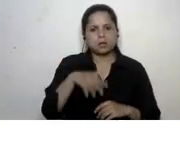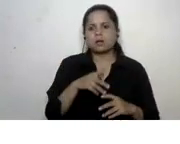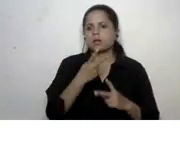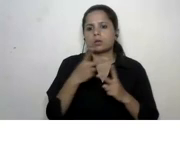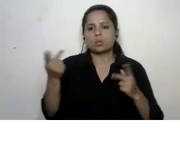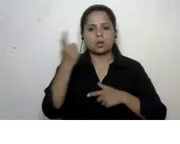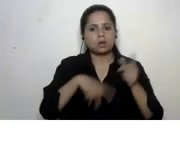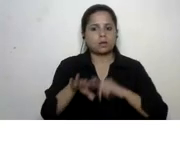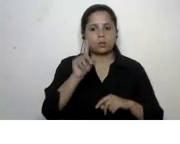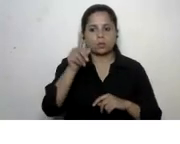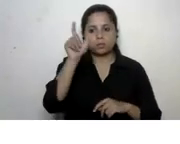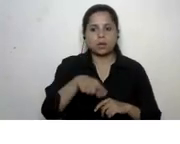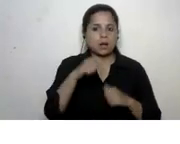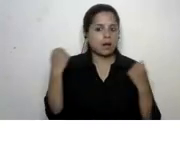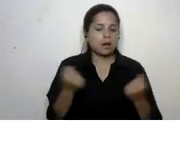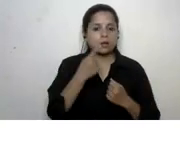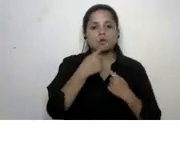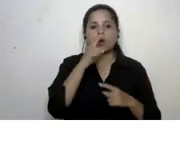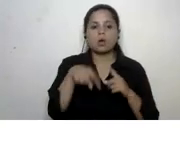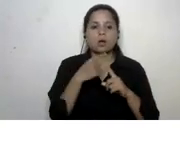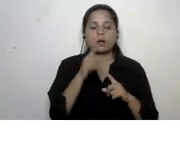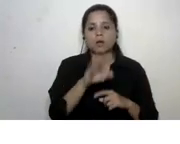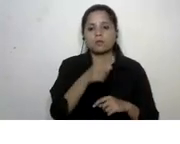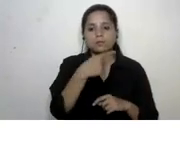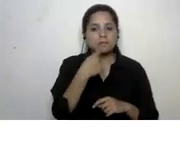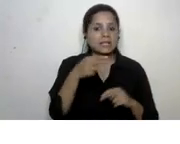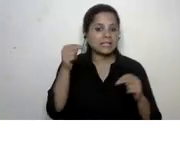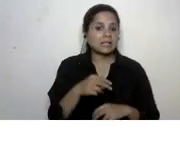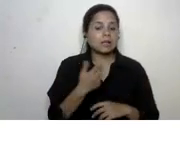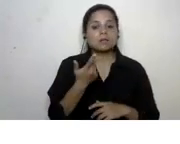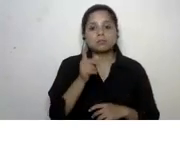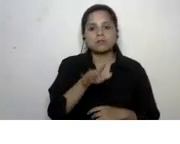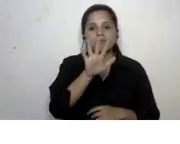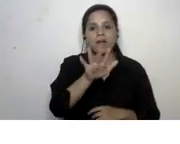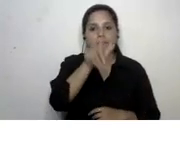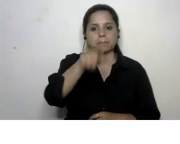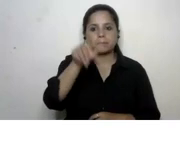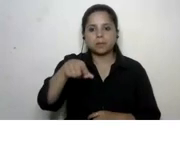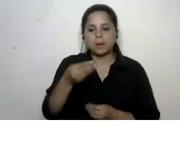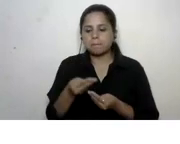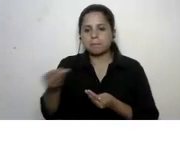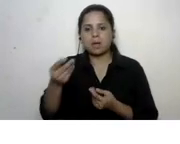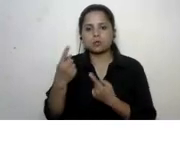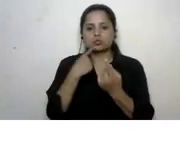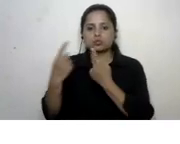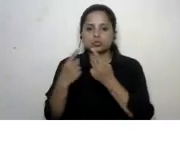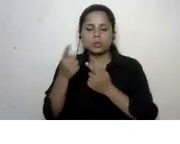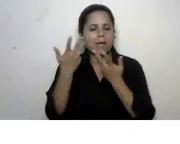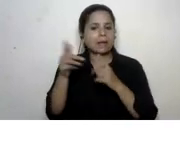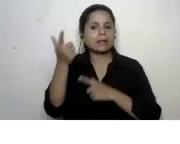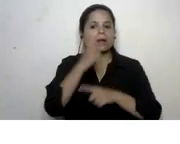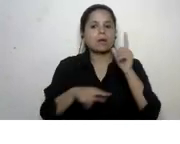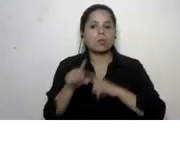activities like one of these activities actually talks about it talk speak to five adults in your neighborhood and ask them in any language